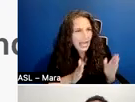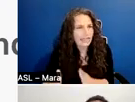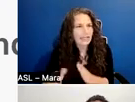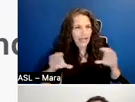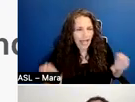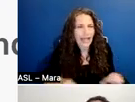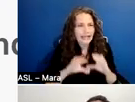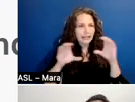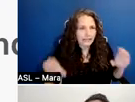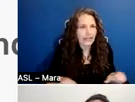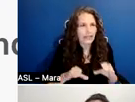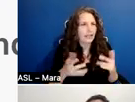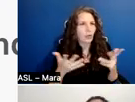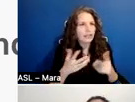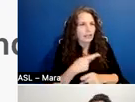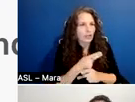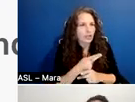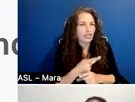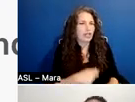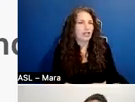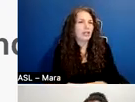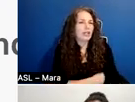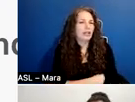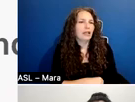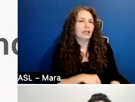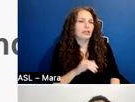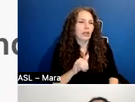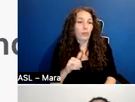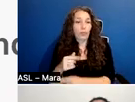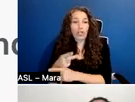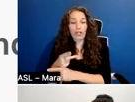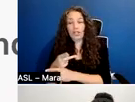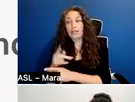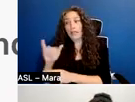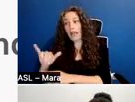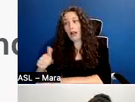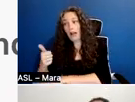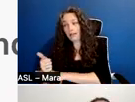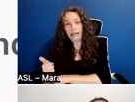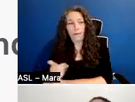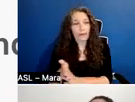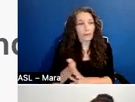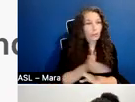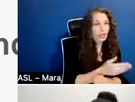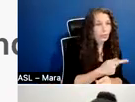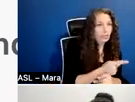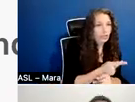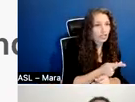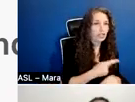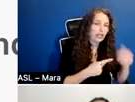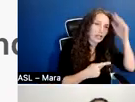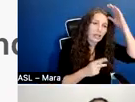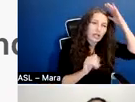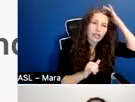generally referred to as the moments when you are filming and on set. In a funded timeline, in the most ideal world,